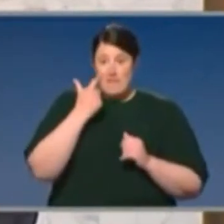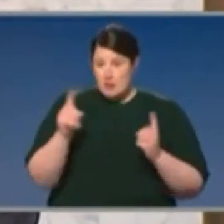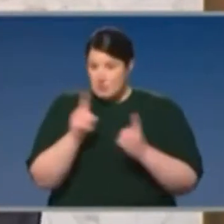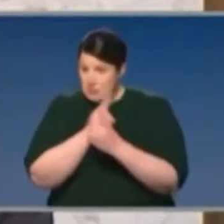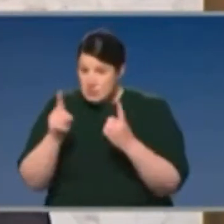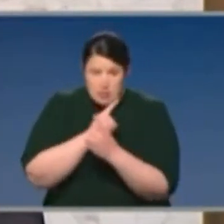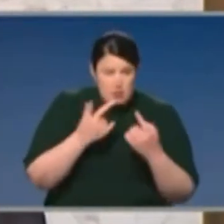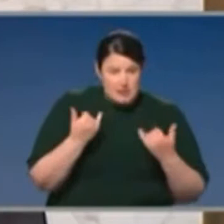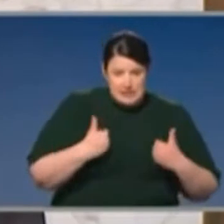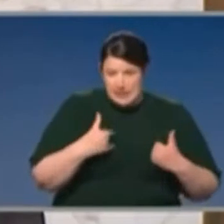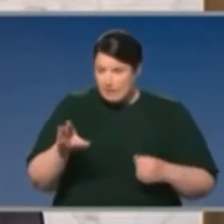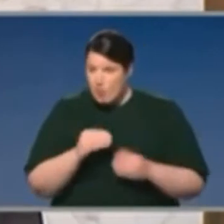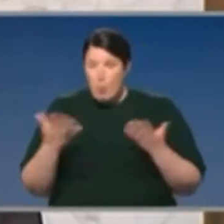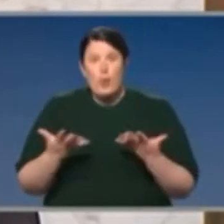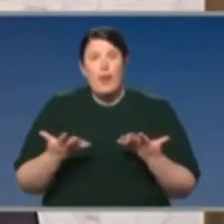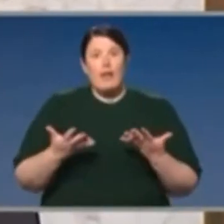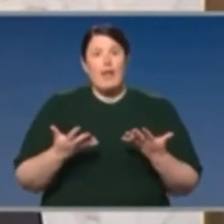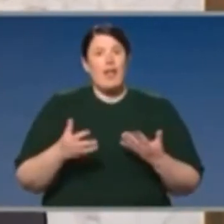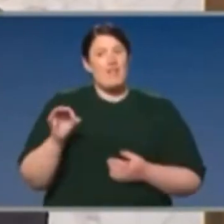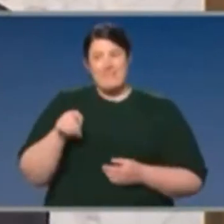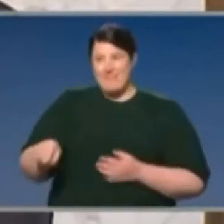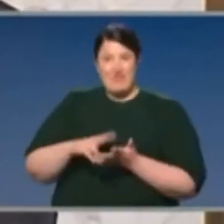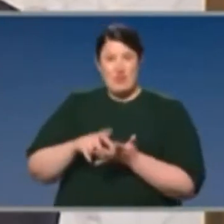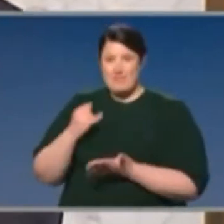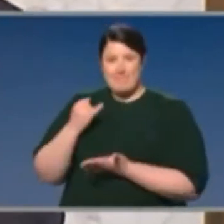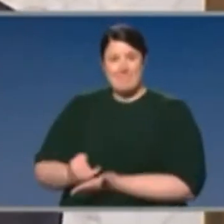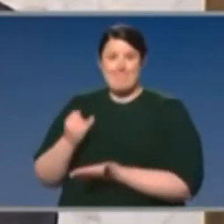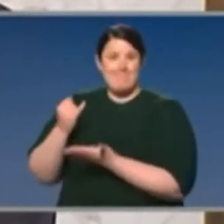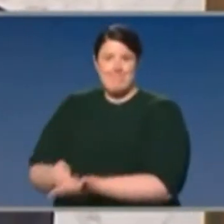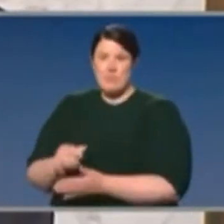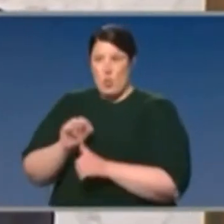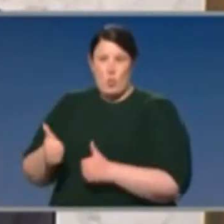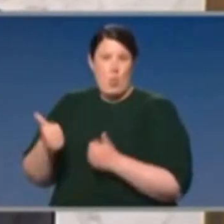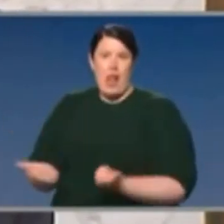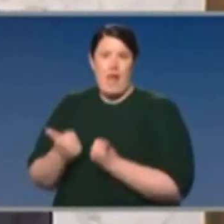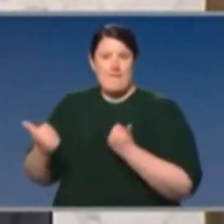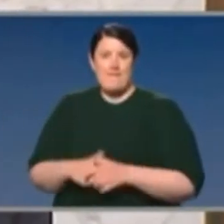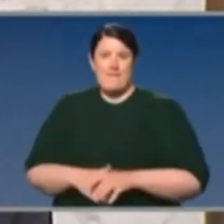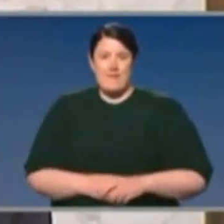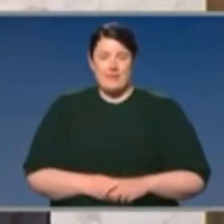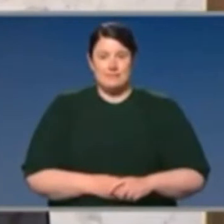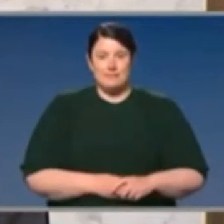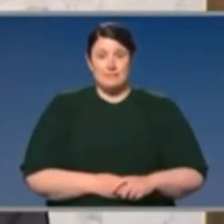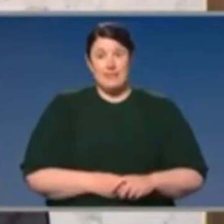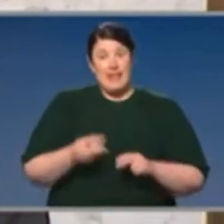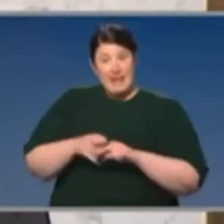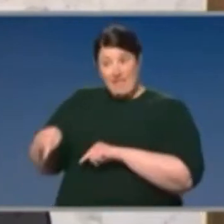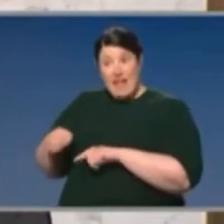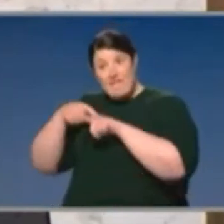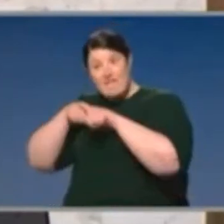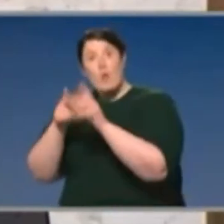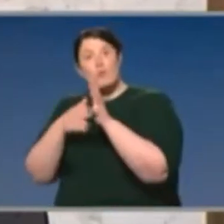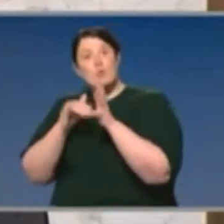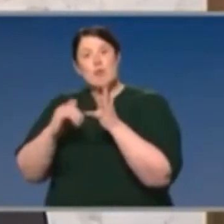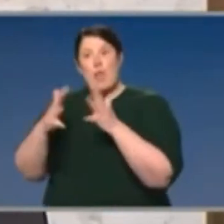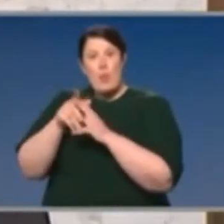Victoria has not been able to do that as well as other states. And he goes on to say, I think actually a more nuanced approach like New South Wales is